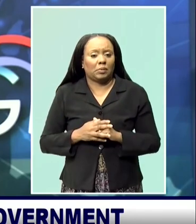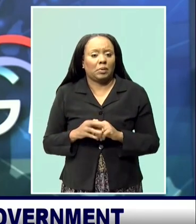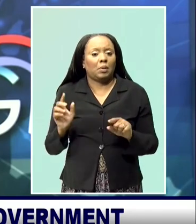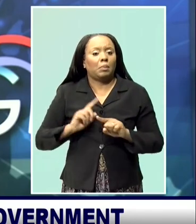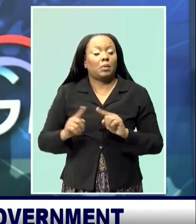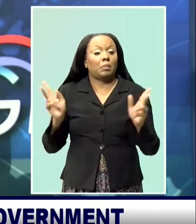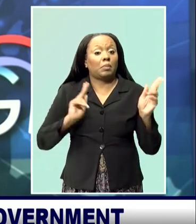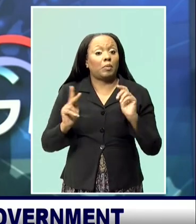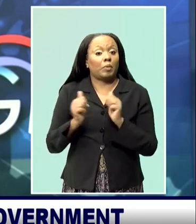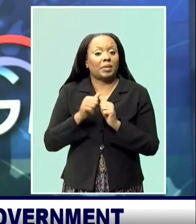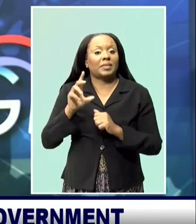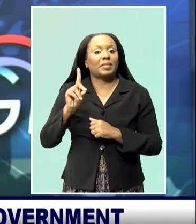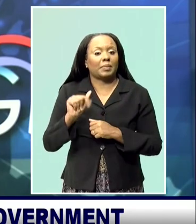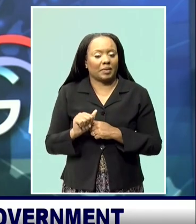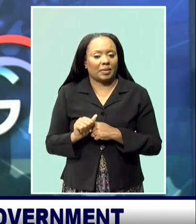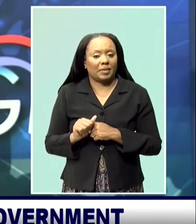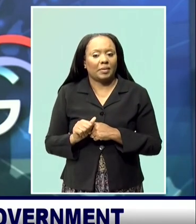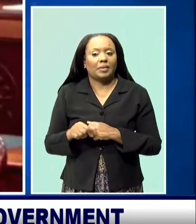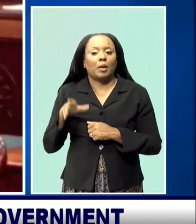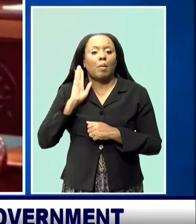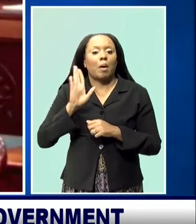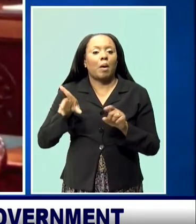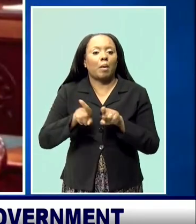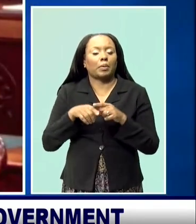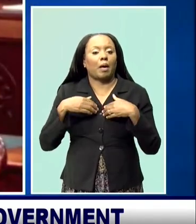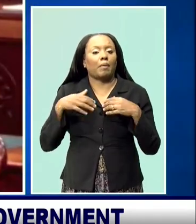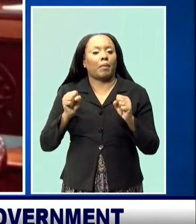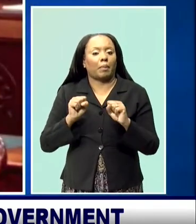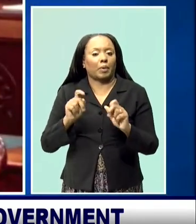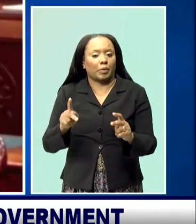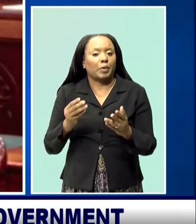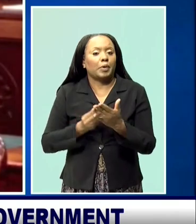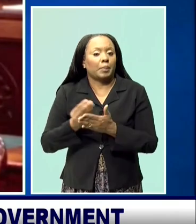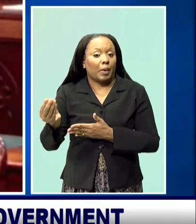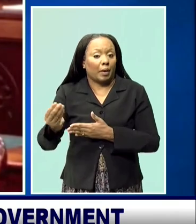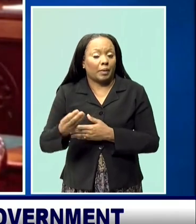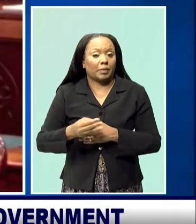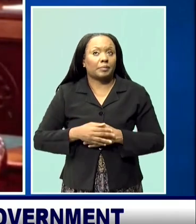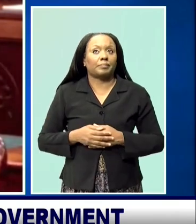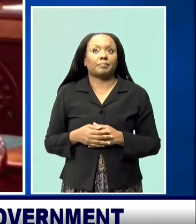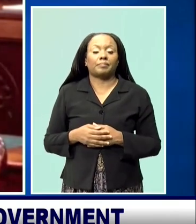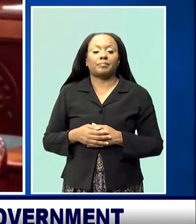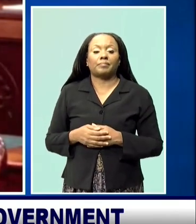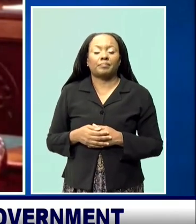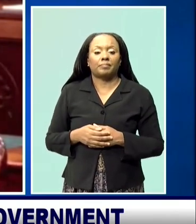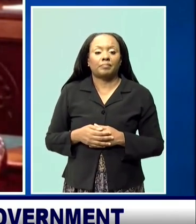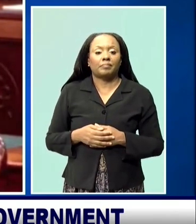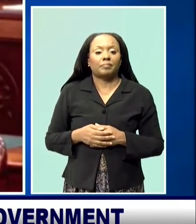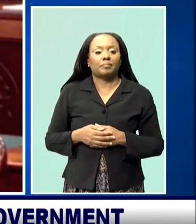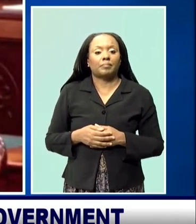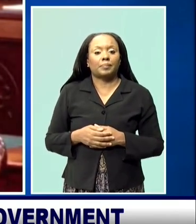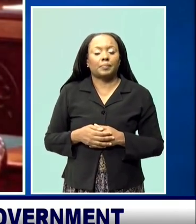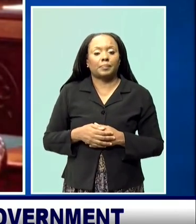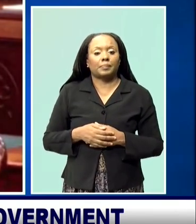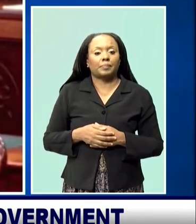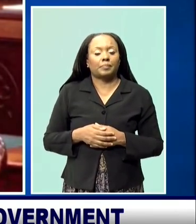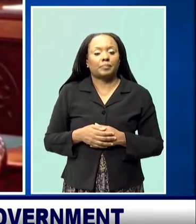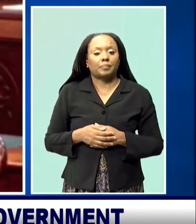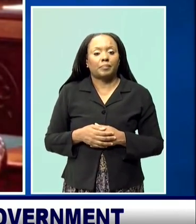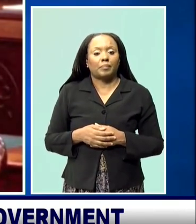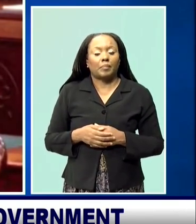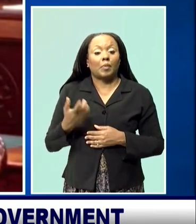persons with disabilities. We are sticking to our policy initiative that we announced it as a cabinet.